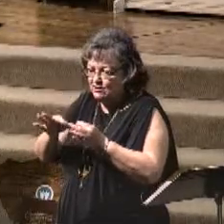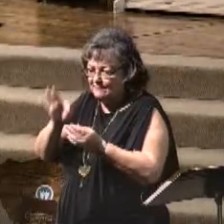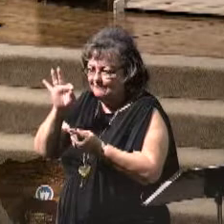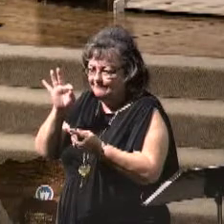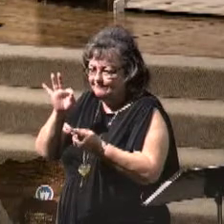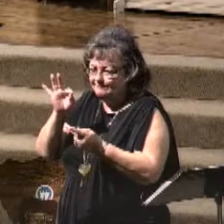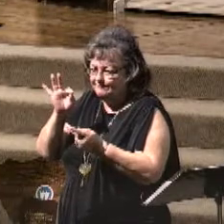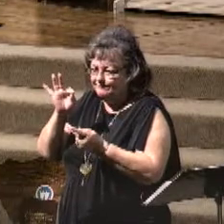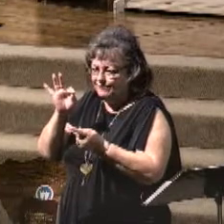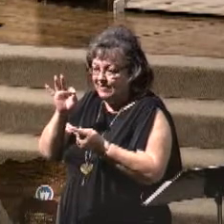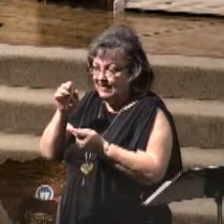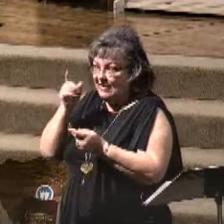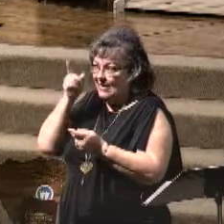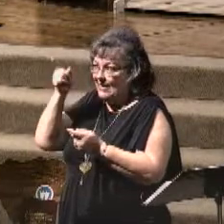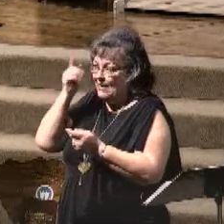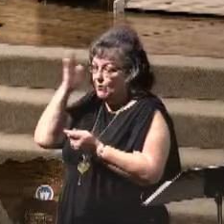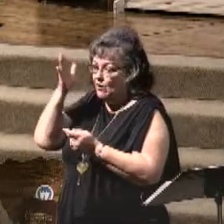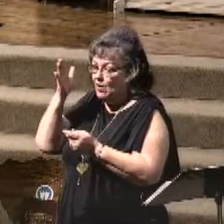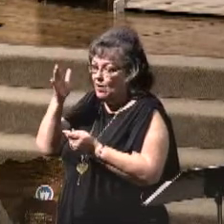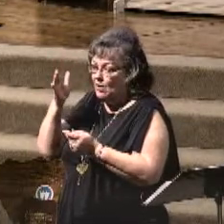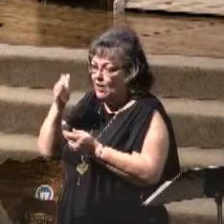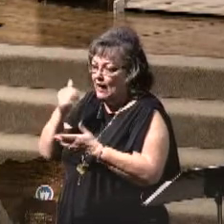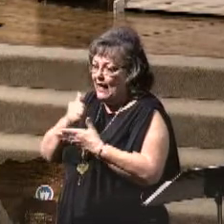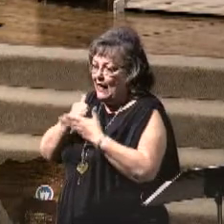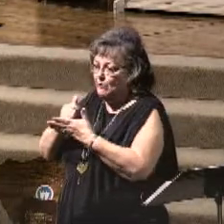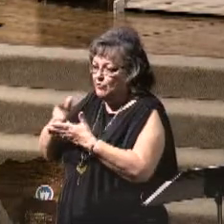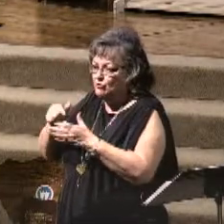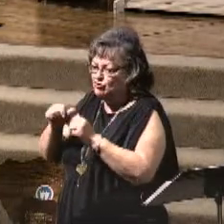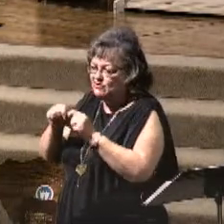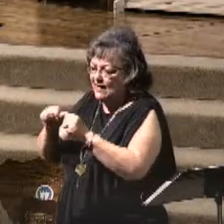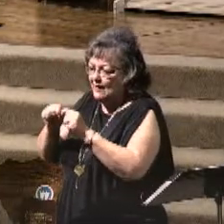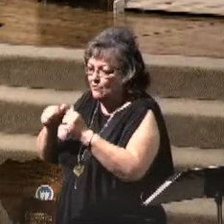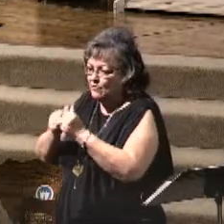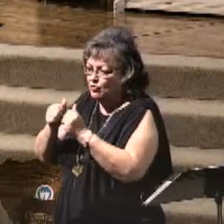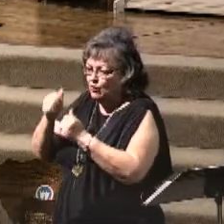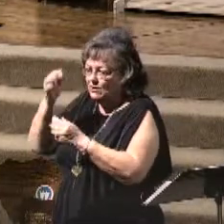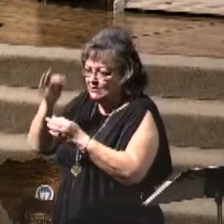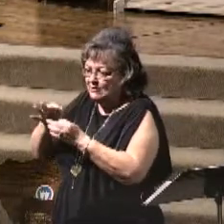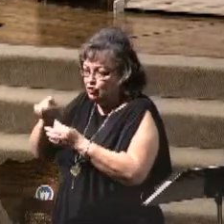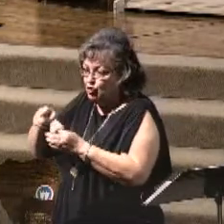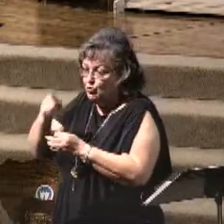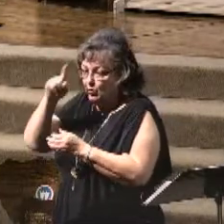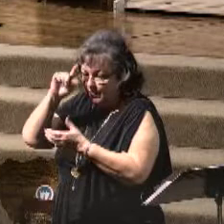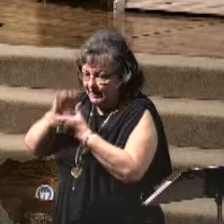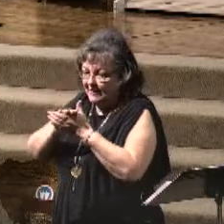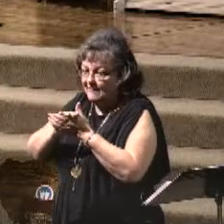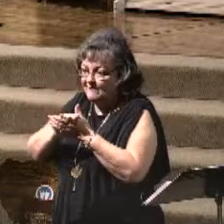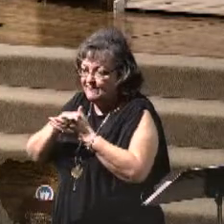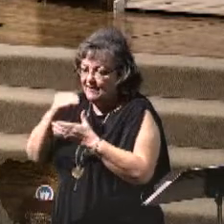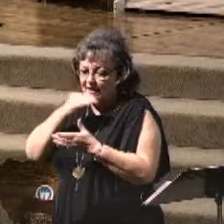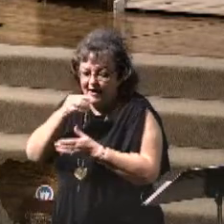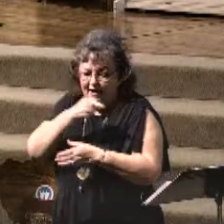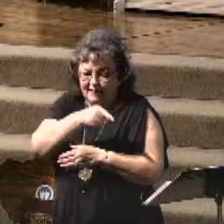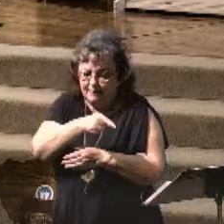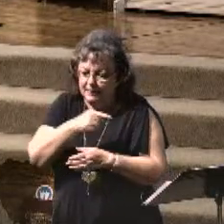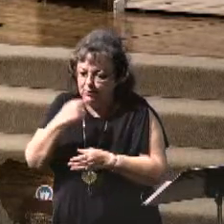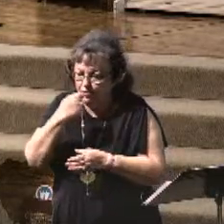He will help you stick to your decision, and you'll believe the lie that will be told.